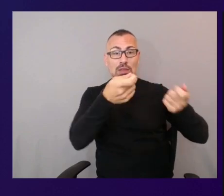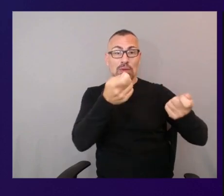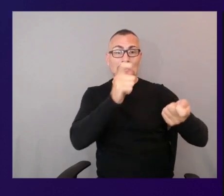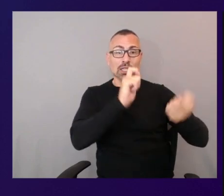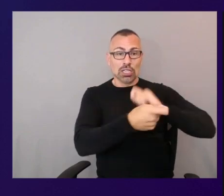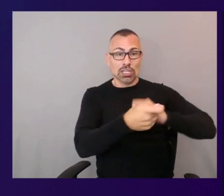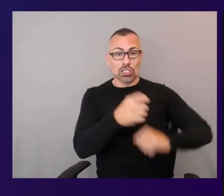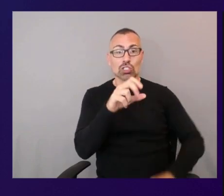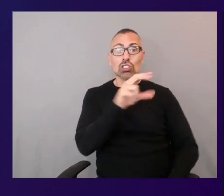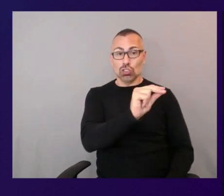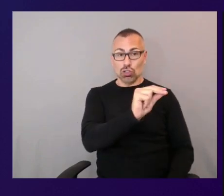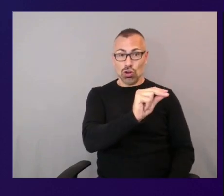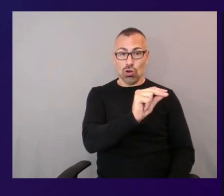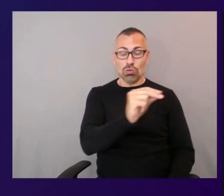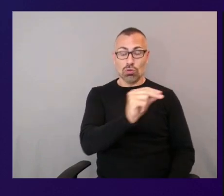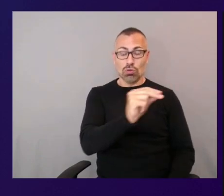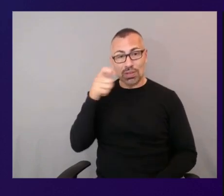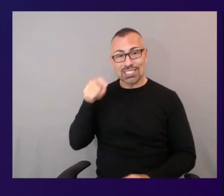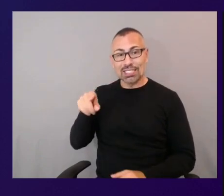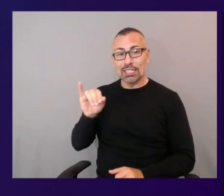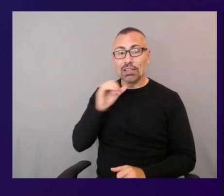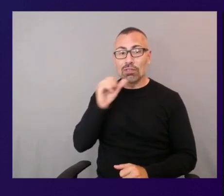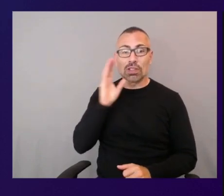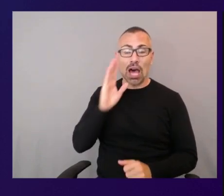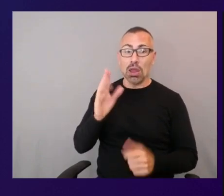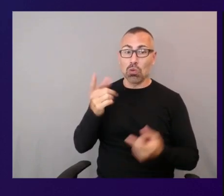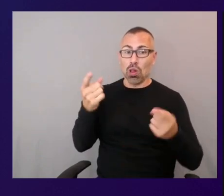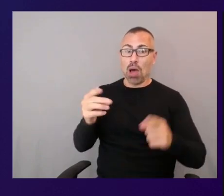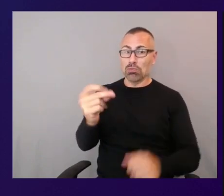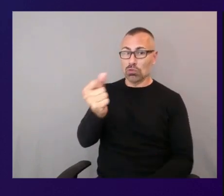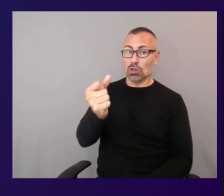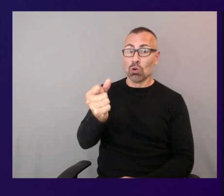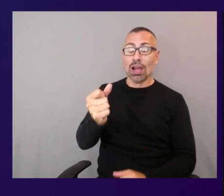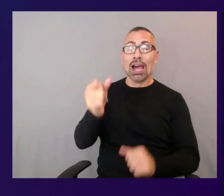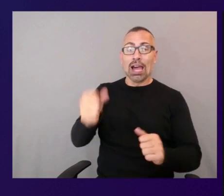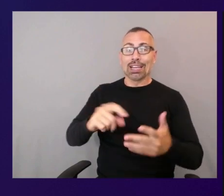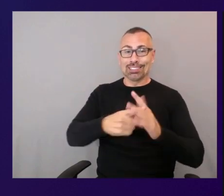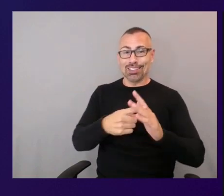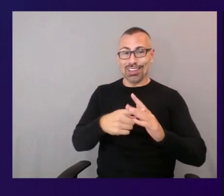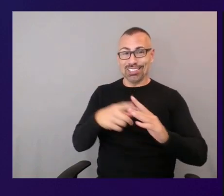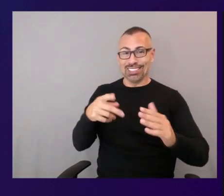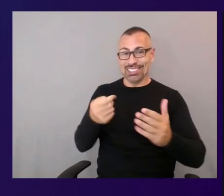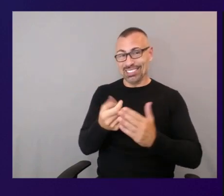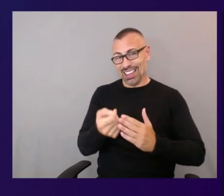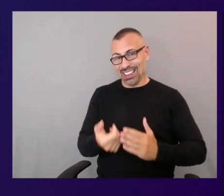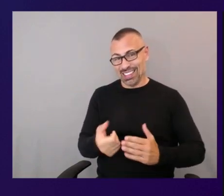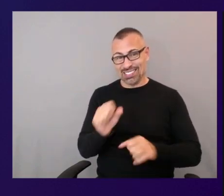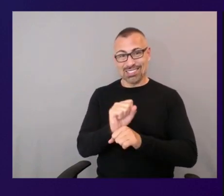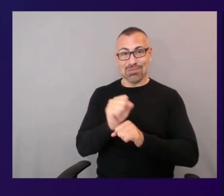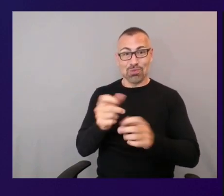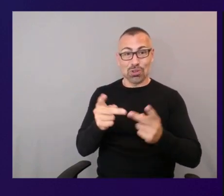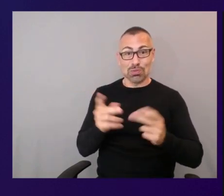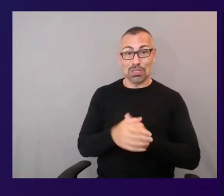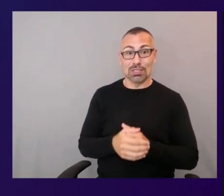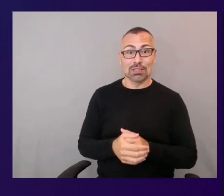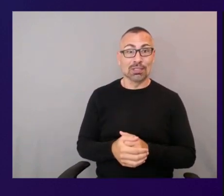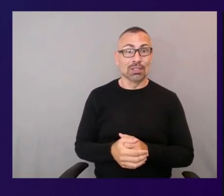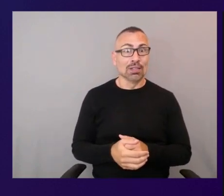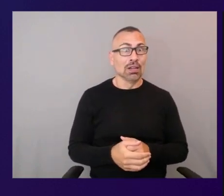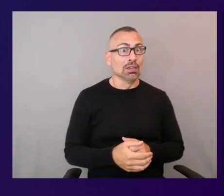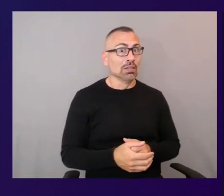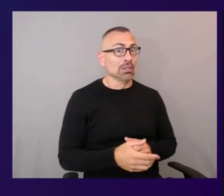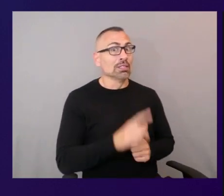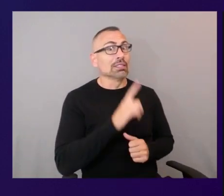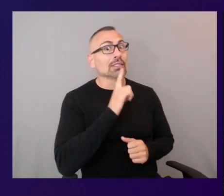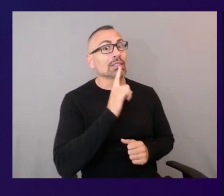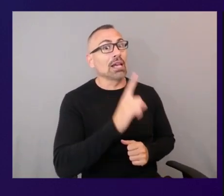effect and potentially could delete some of those workspaces so just double check that and pay attention to it yeah definitely double check that because if that's a running